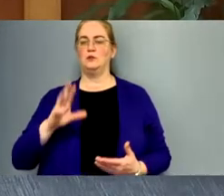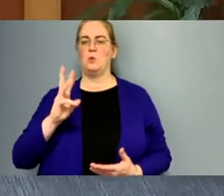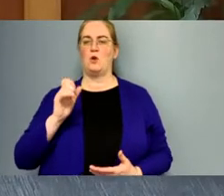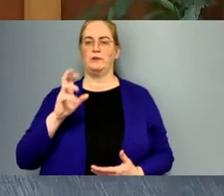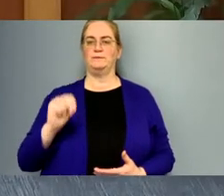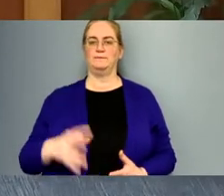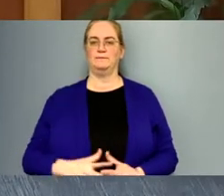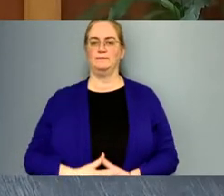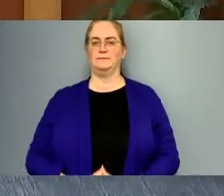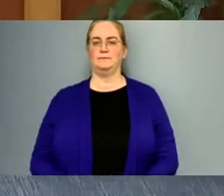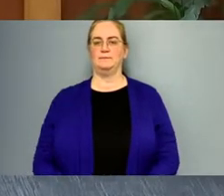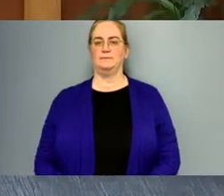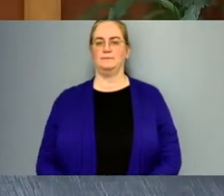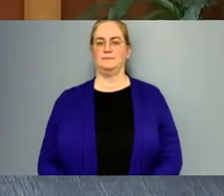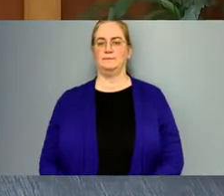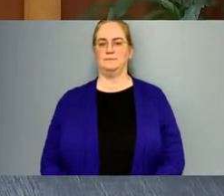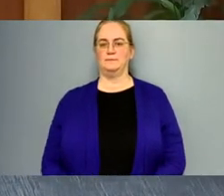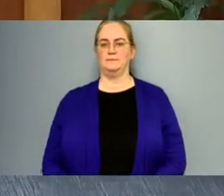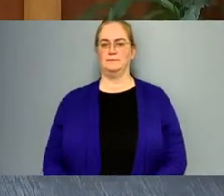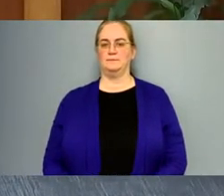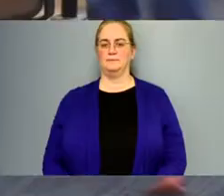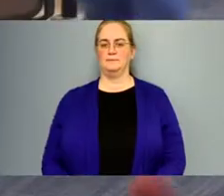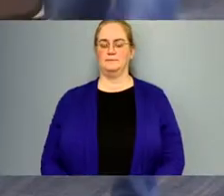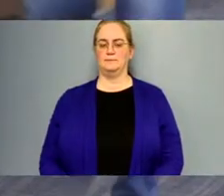go ahead mr warren